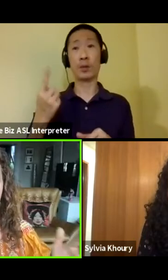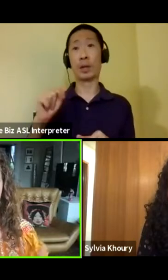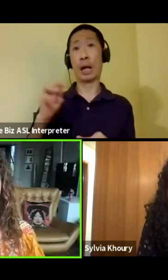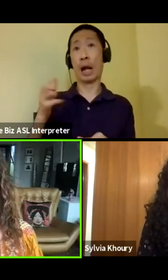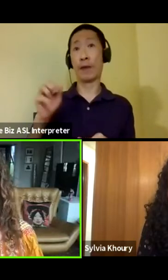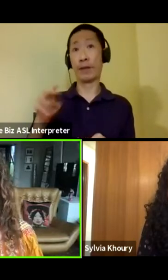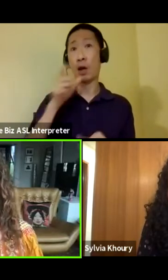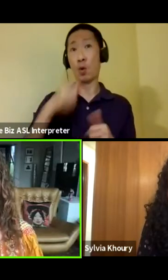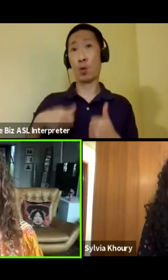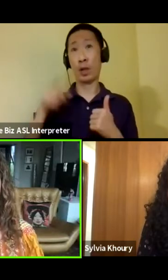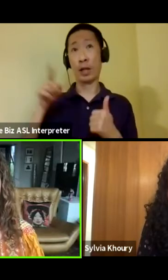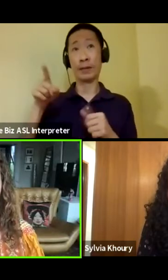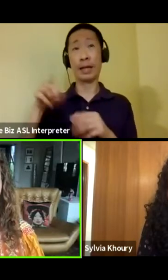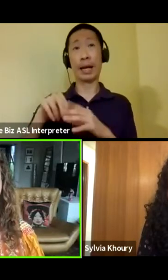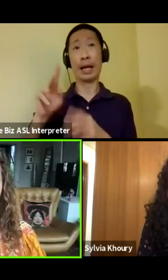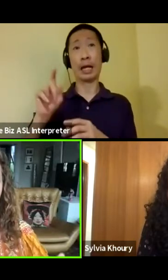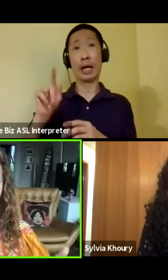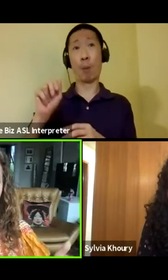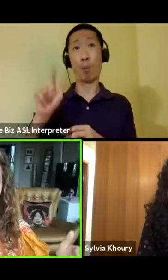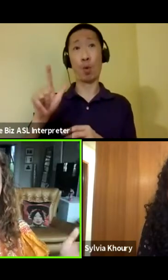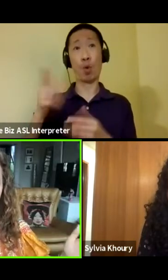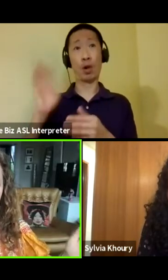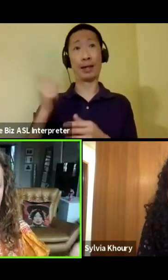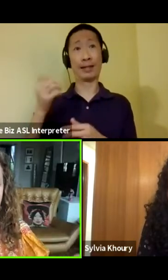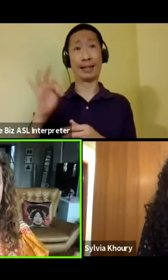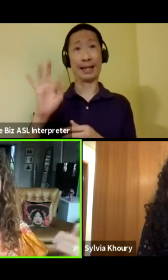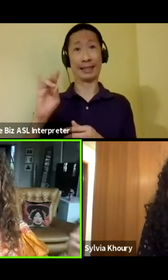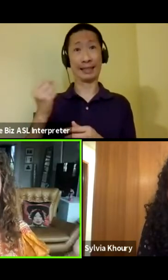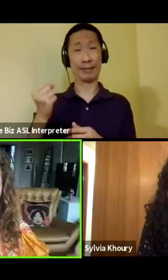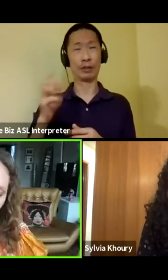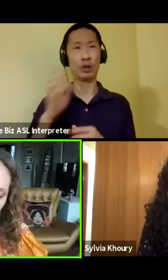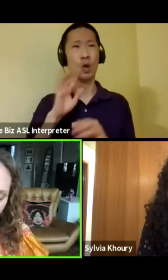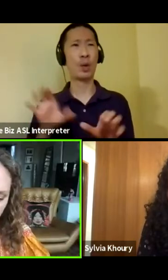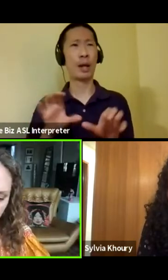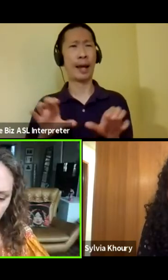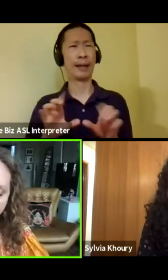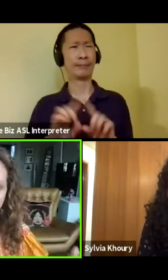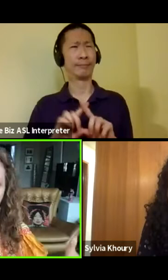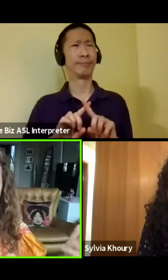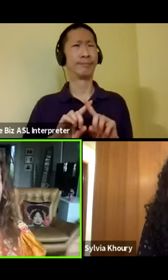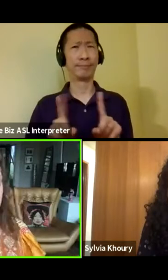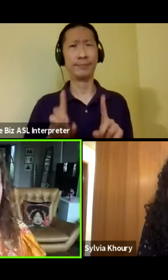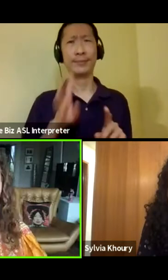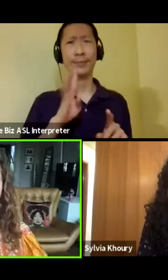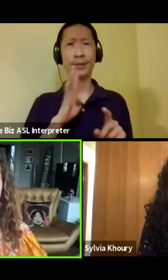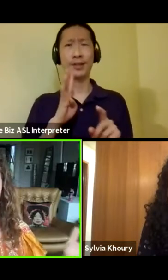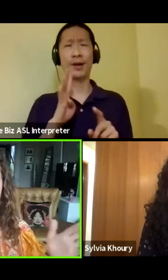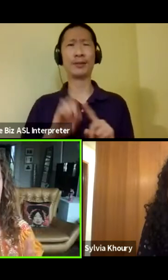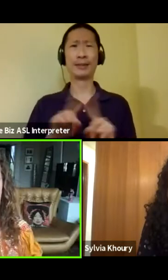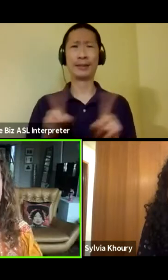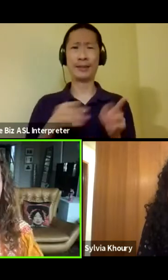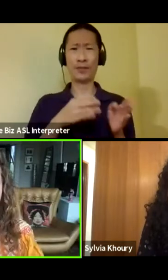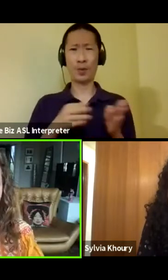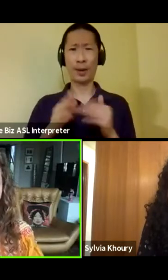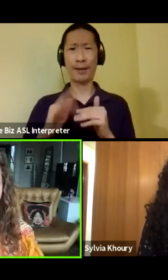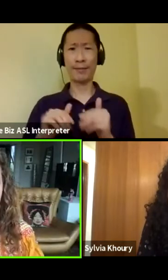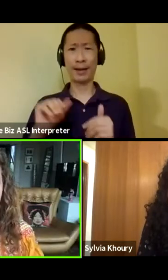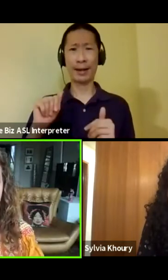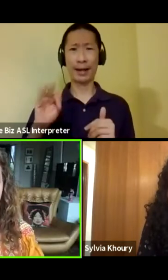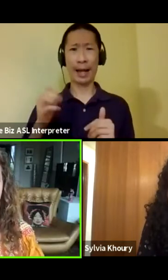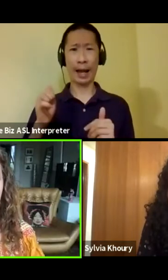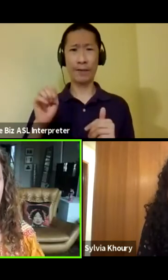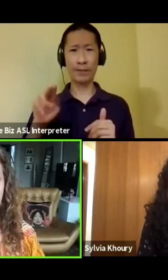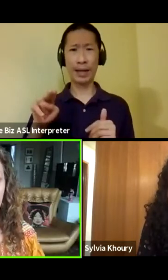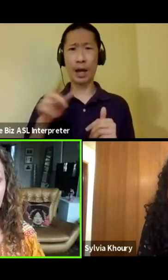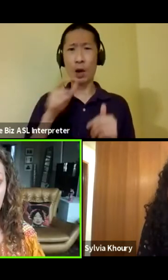in the 70s in Kabul is going to behave and talk in a very different way than an Afghan who